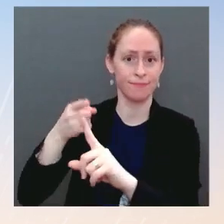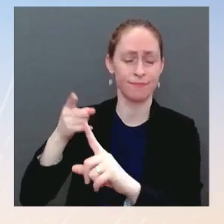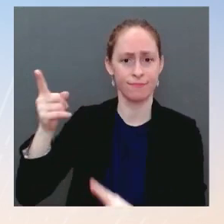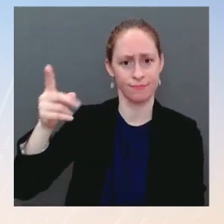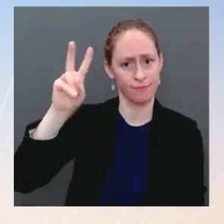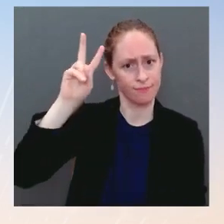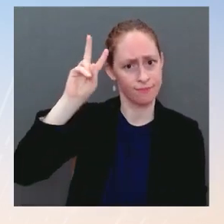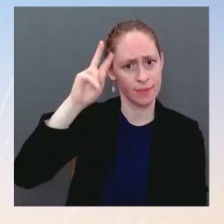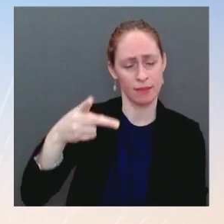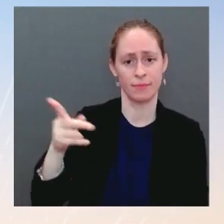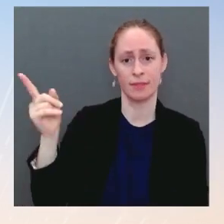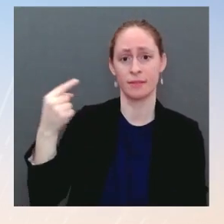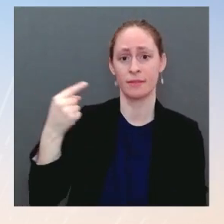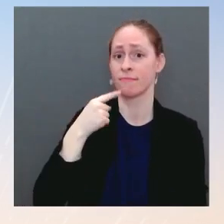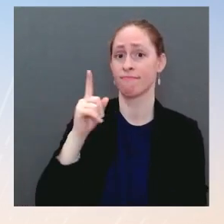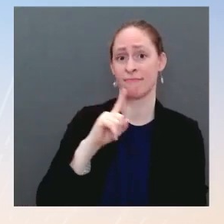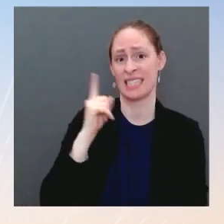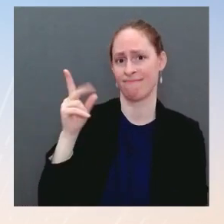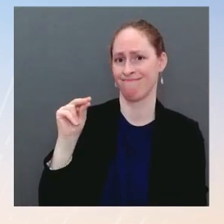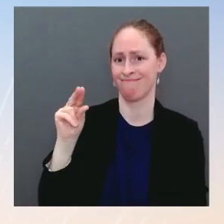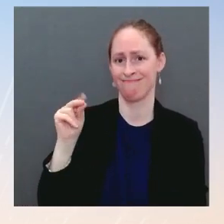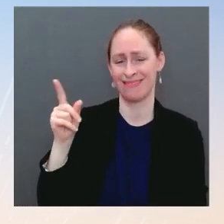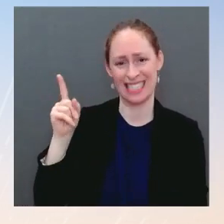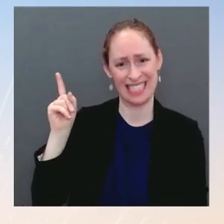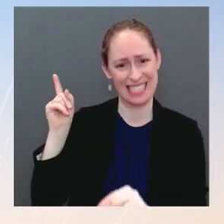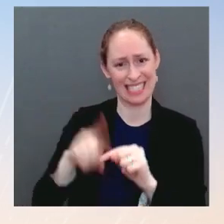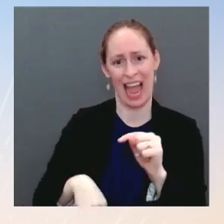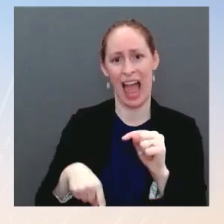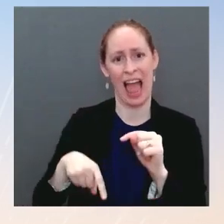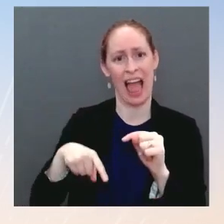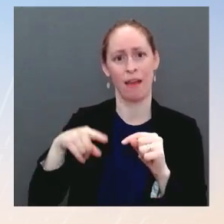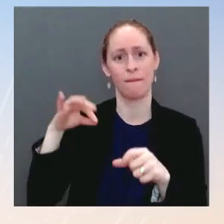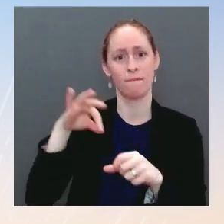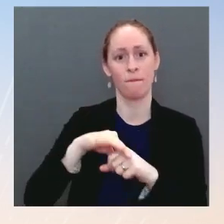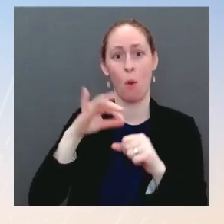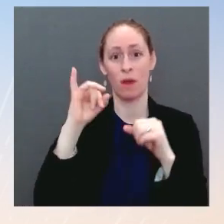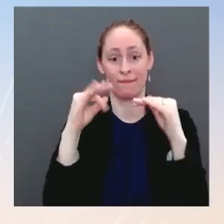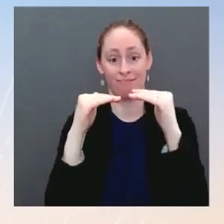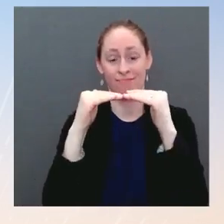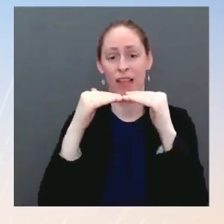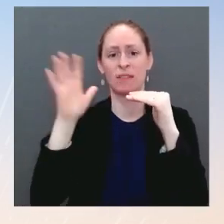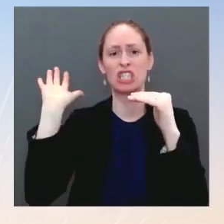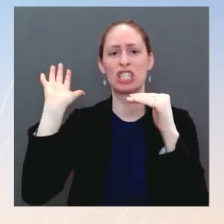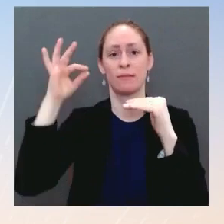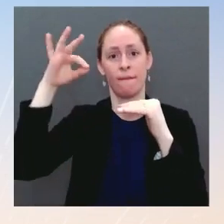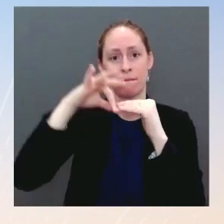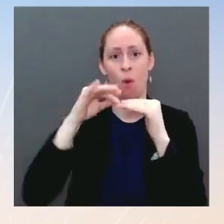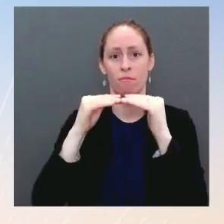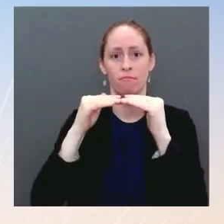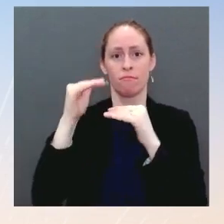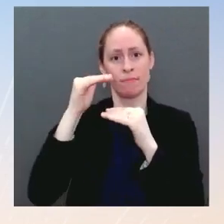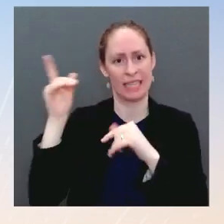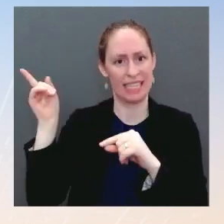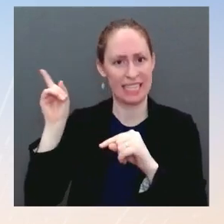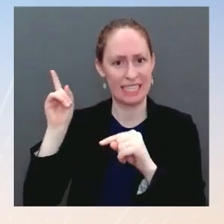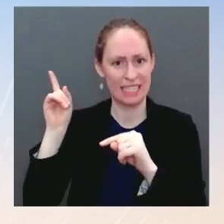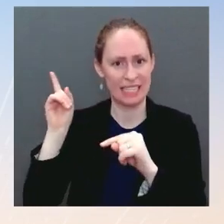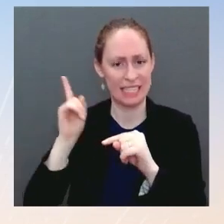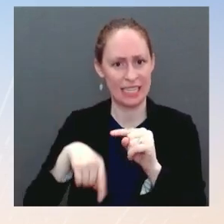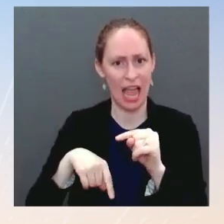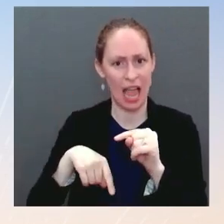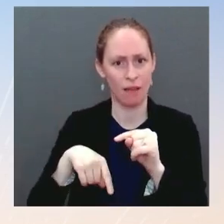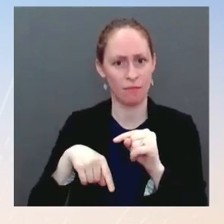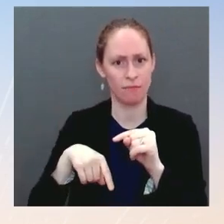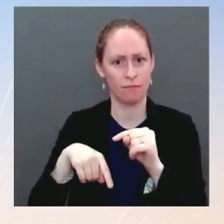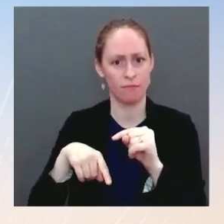an update on where the administration stands on this. Ms. Oh, Mary, just asked that question. Oh, it's okay. I'm happy to get back to you if we have a legal